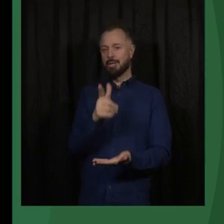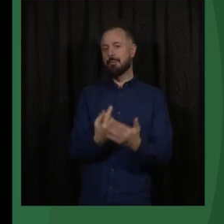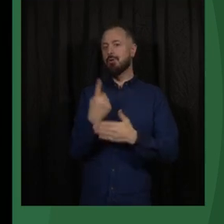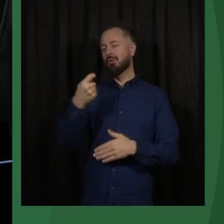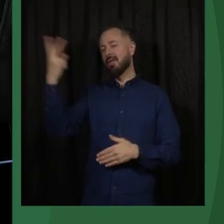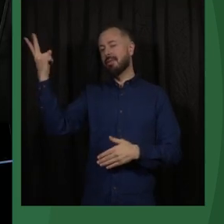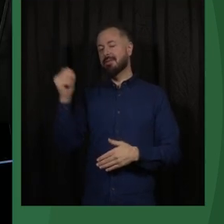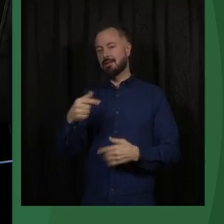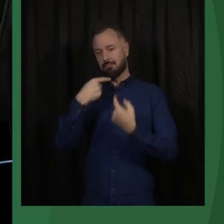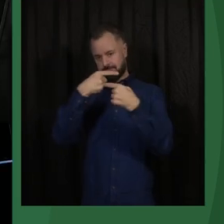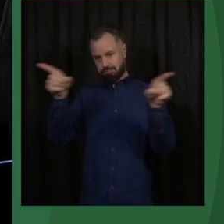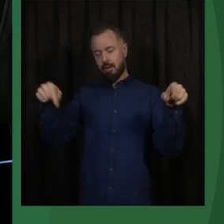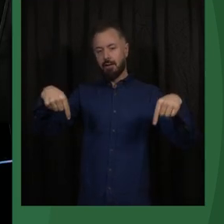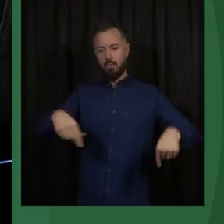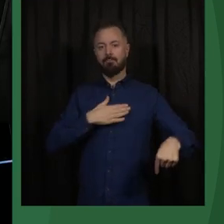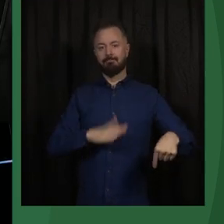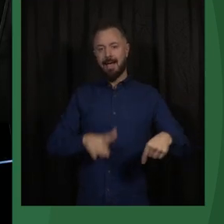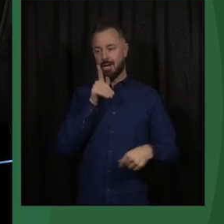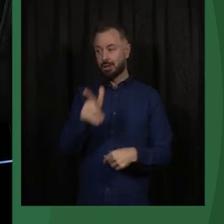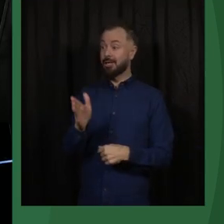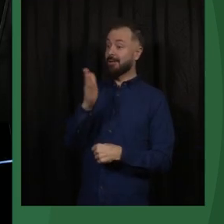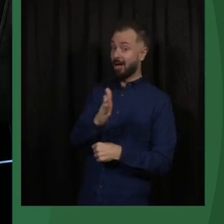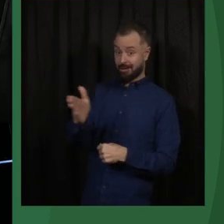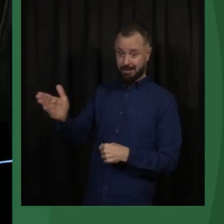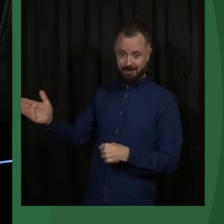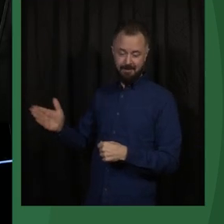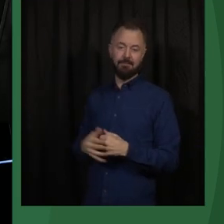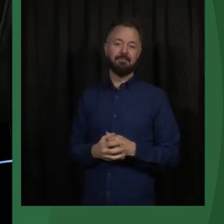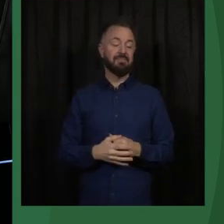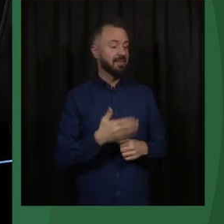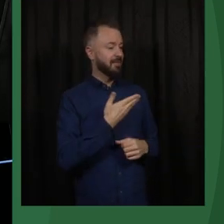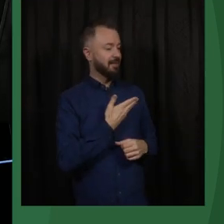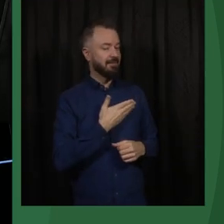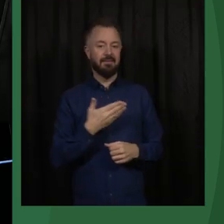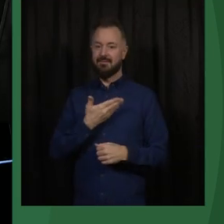tell. Thank you. a lot. Thank you. Thank you. Thank you.